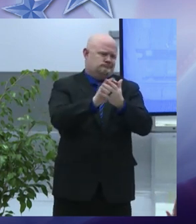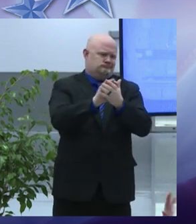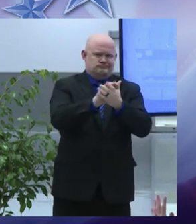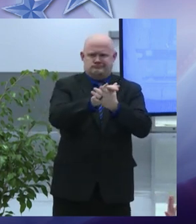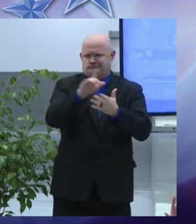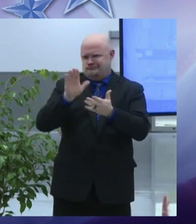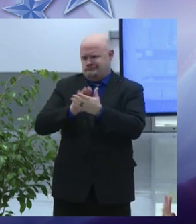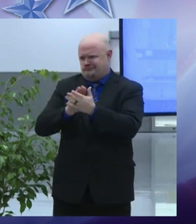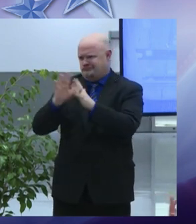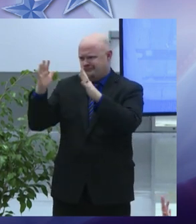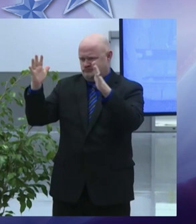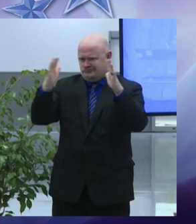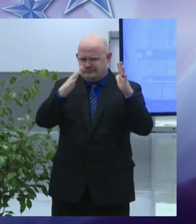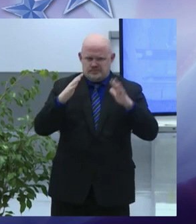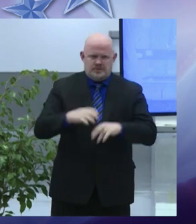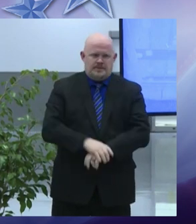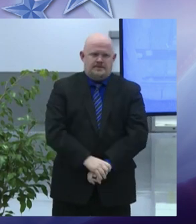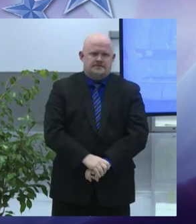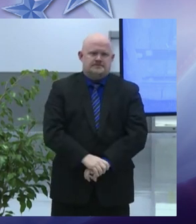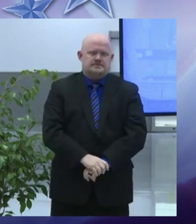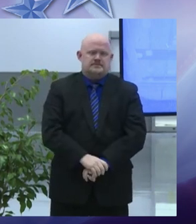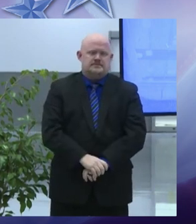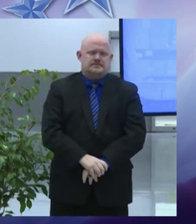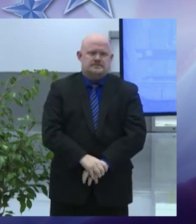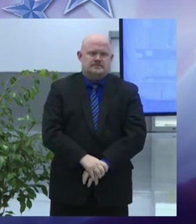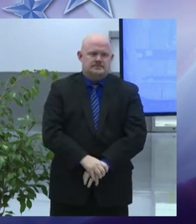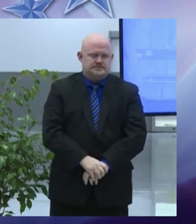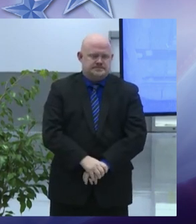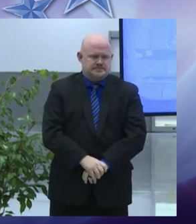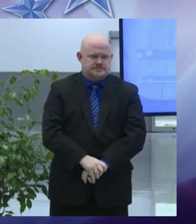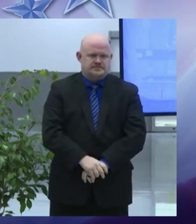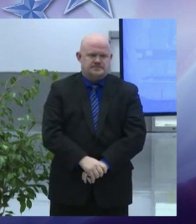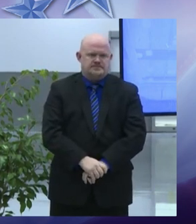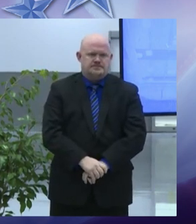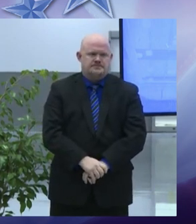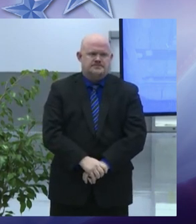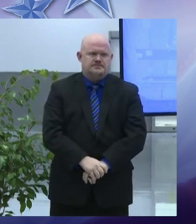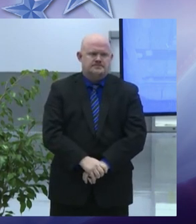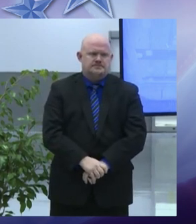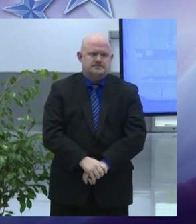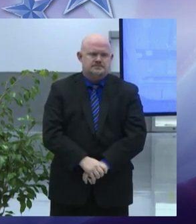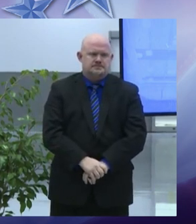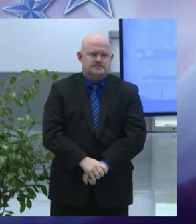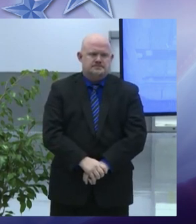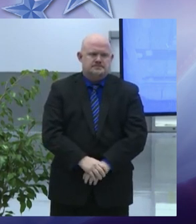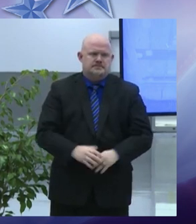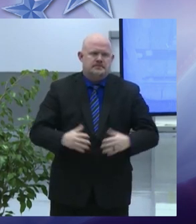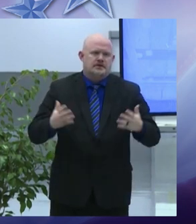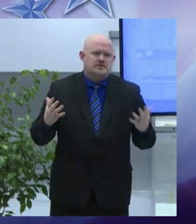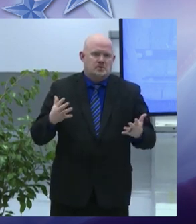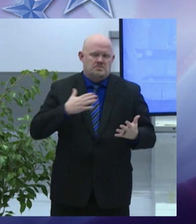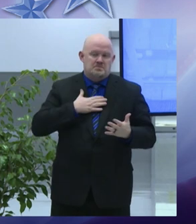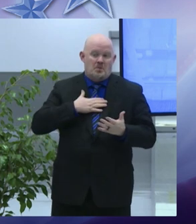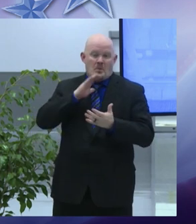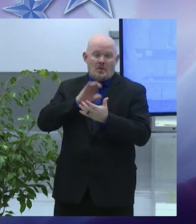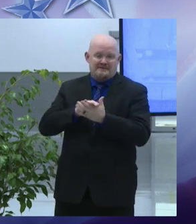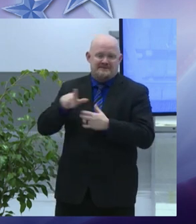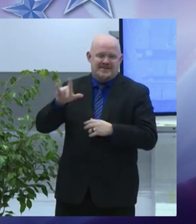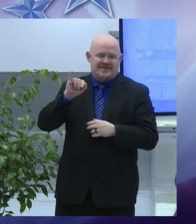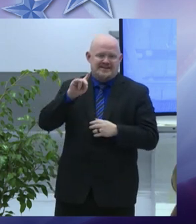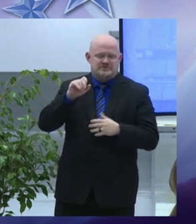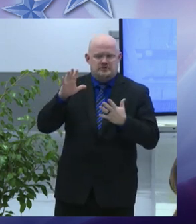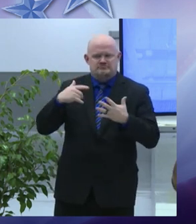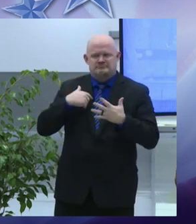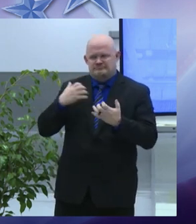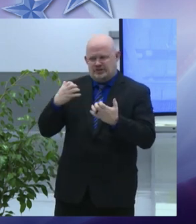of Lindsay I'd be remiss if I didn't acknowledge her presence